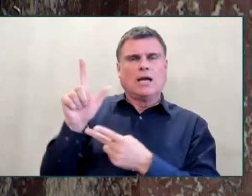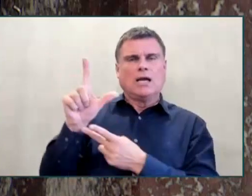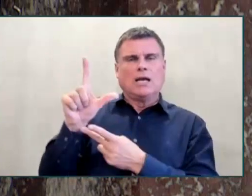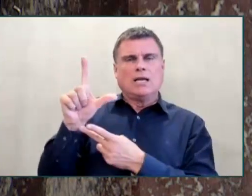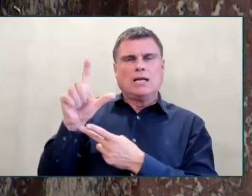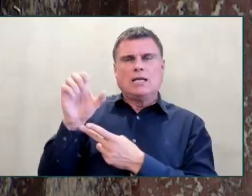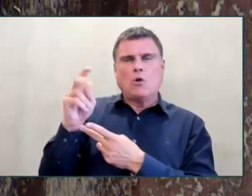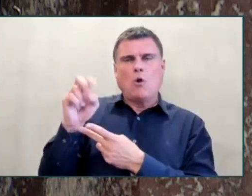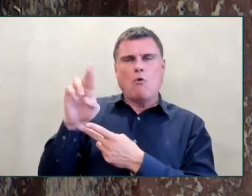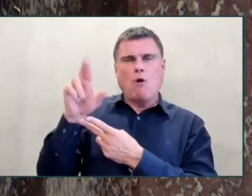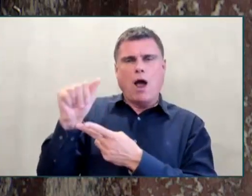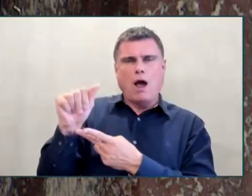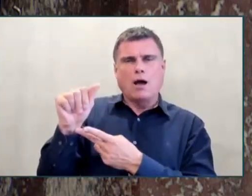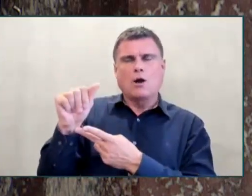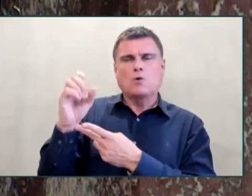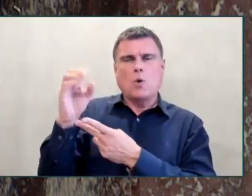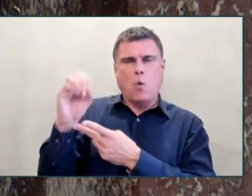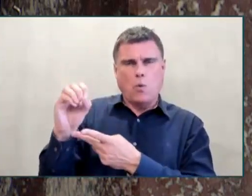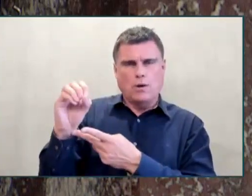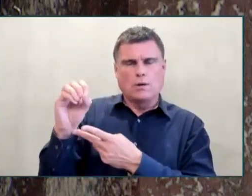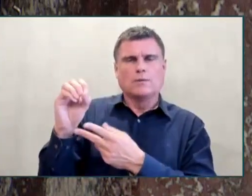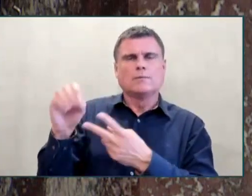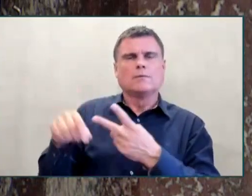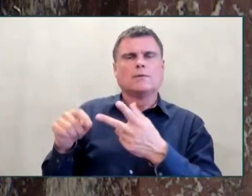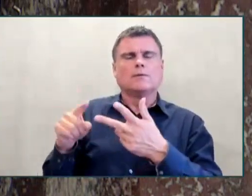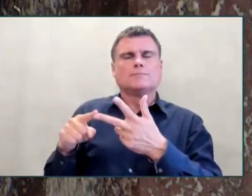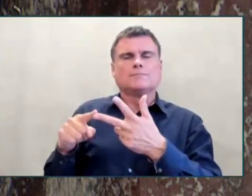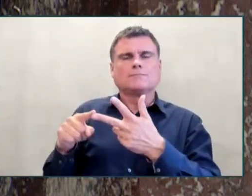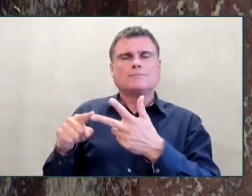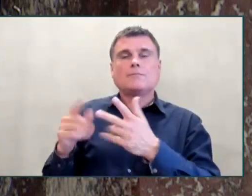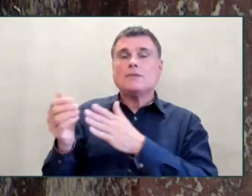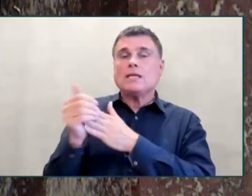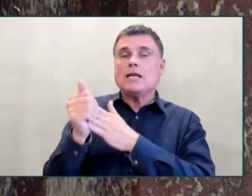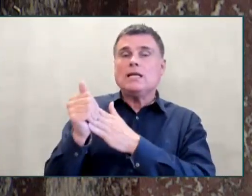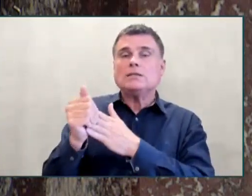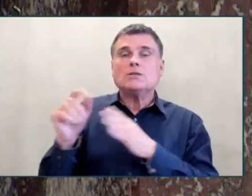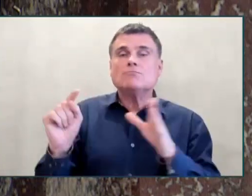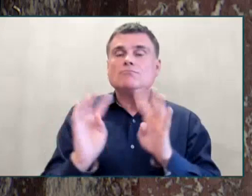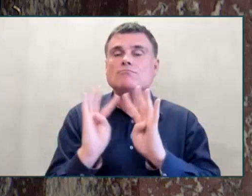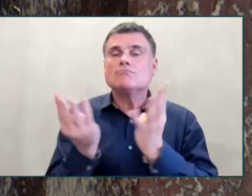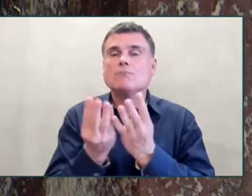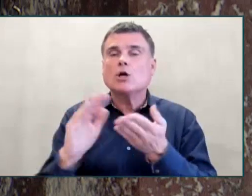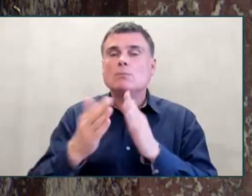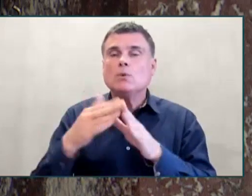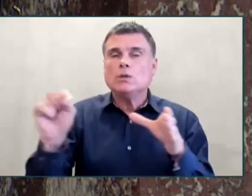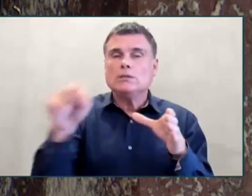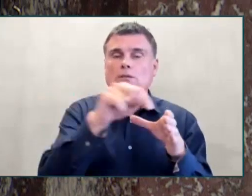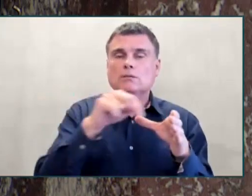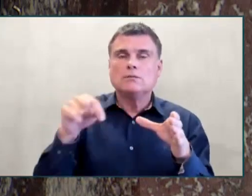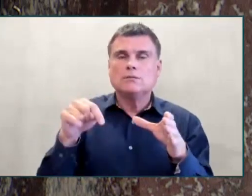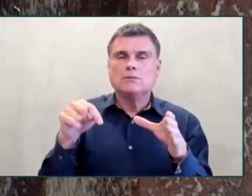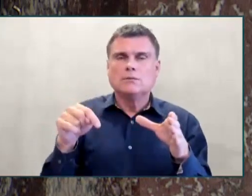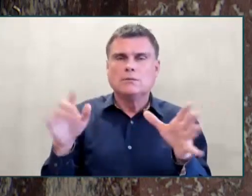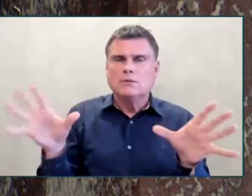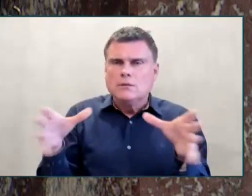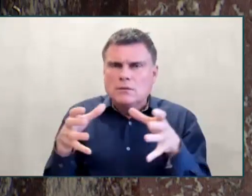acting on the information provided from the elders that survived the horrific